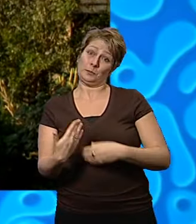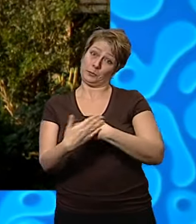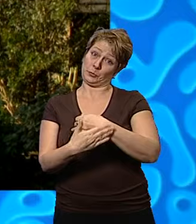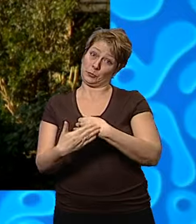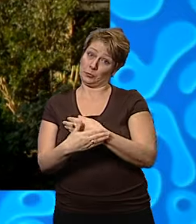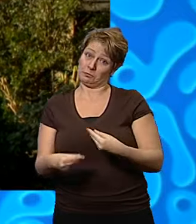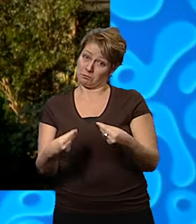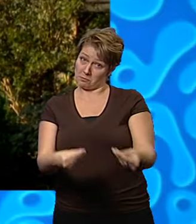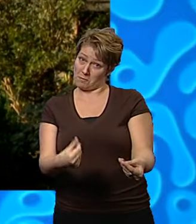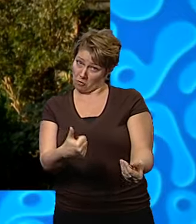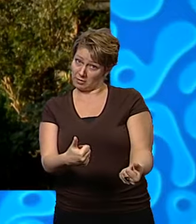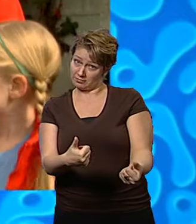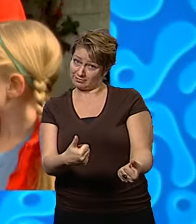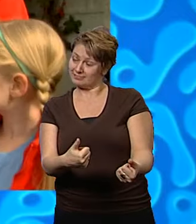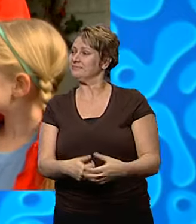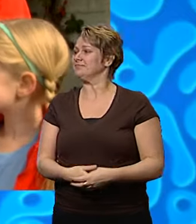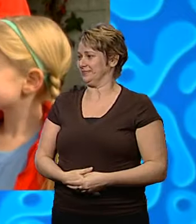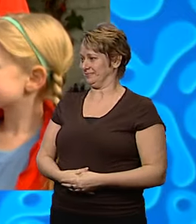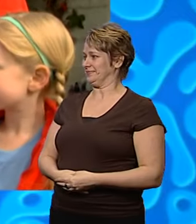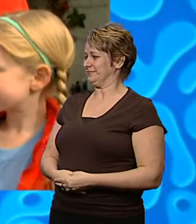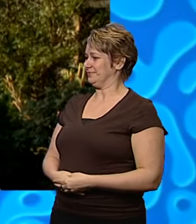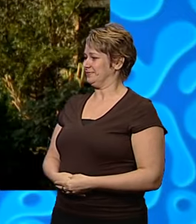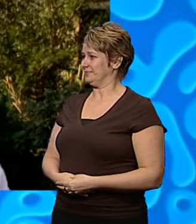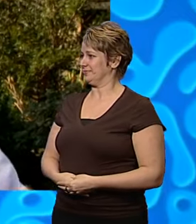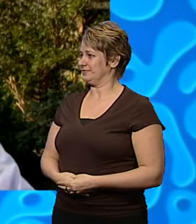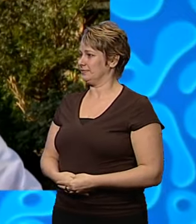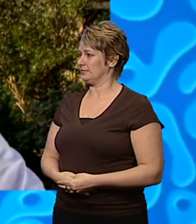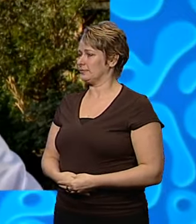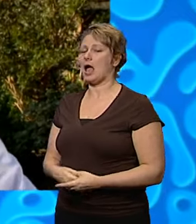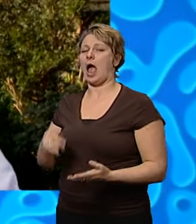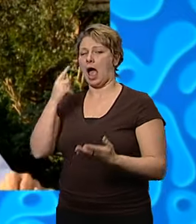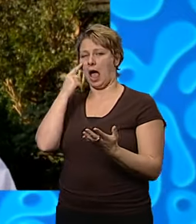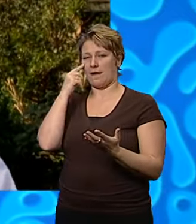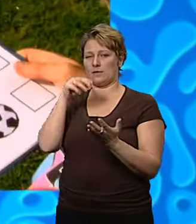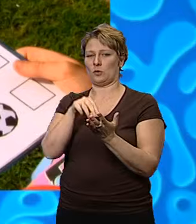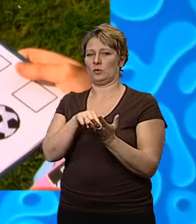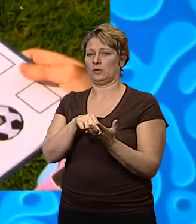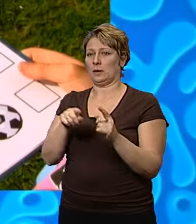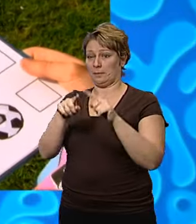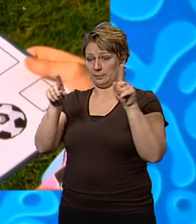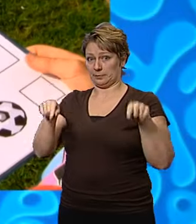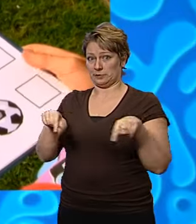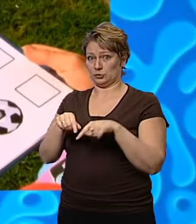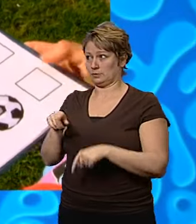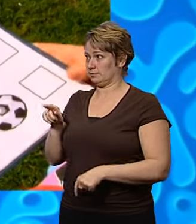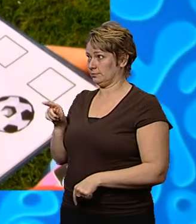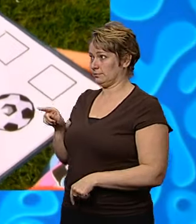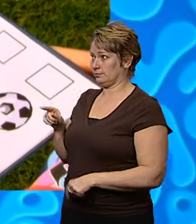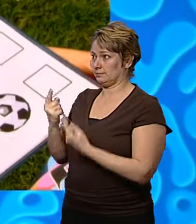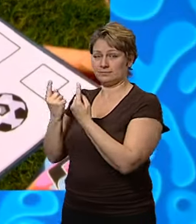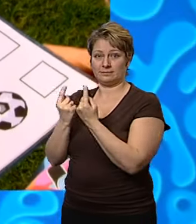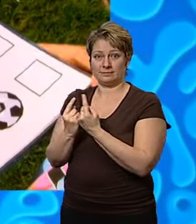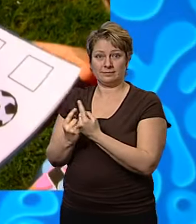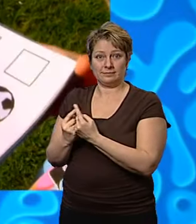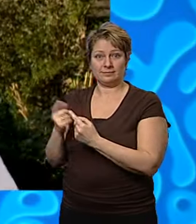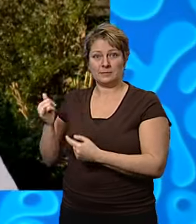you with the blue one, but I'm sure they'd be quite happy about that. Yep. Fantastic. Let's have a look now and you can see there are pictures of objects, things you